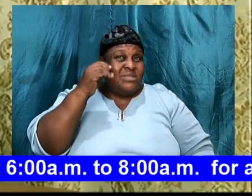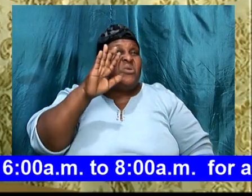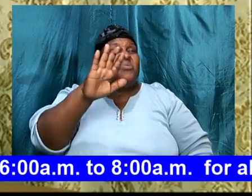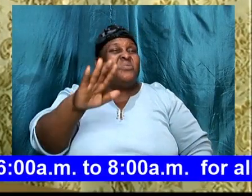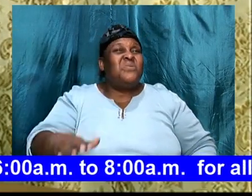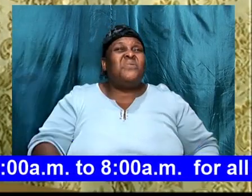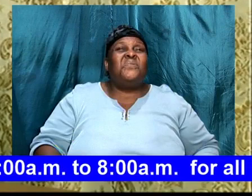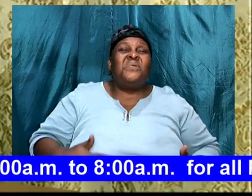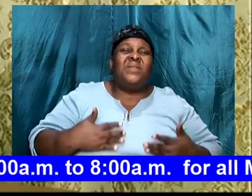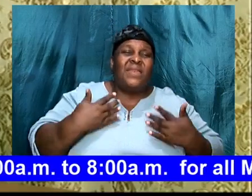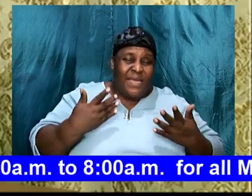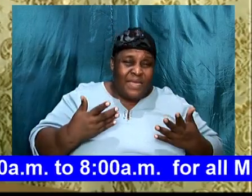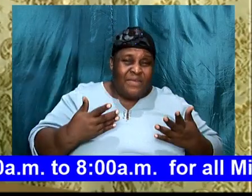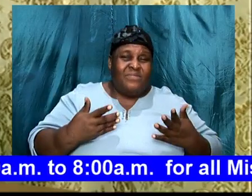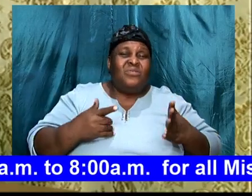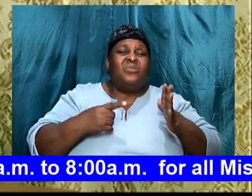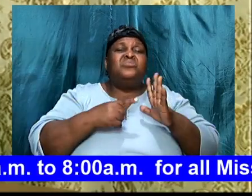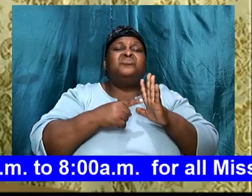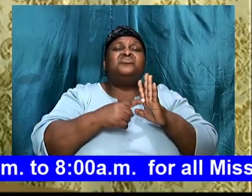existence,